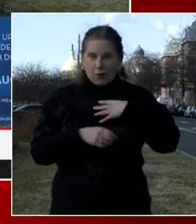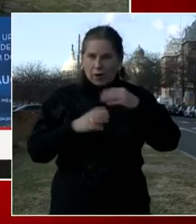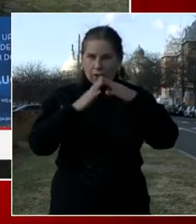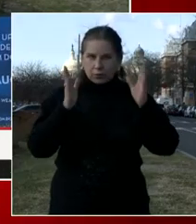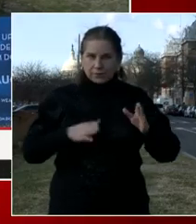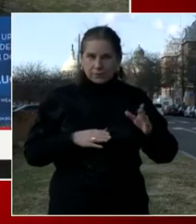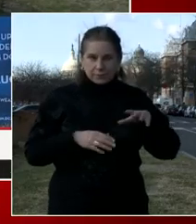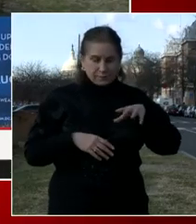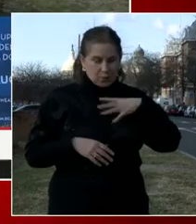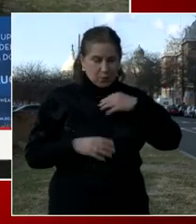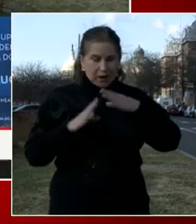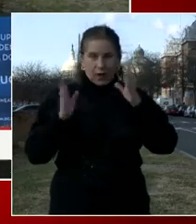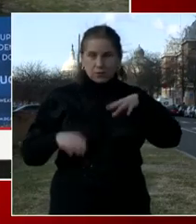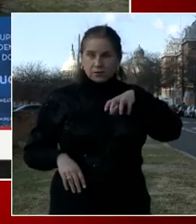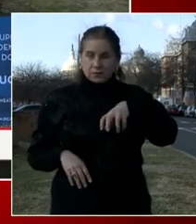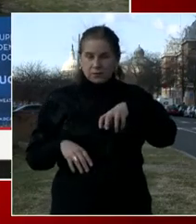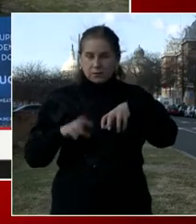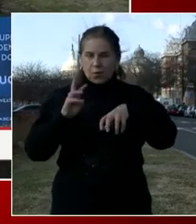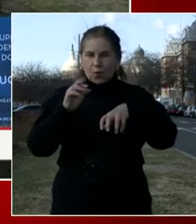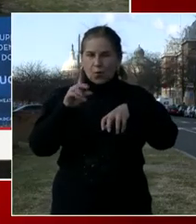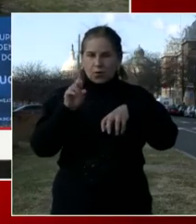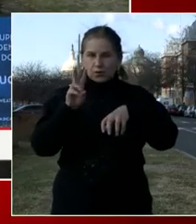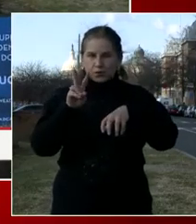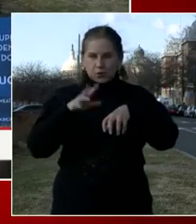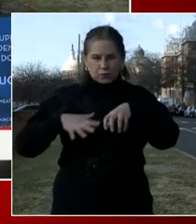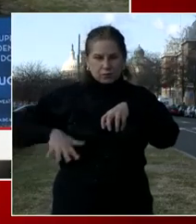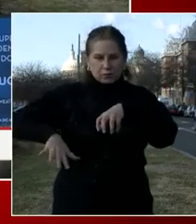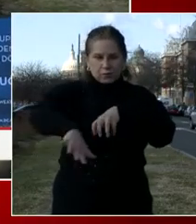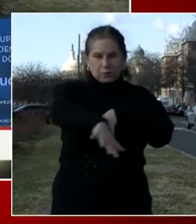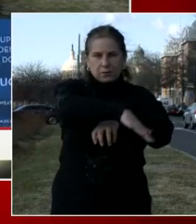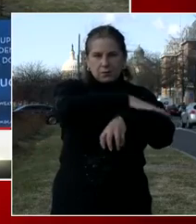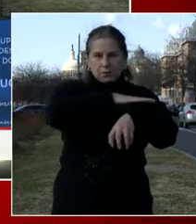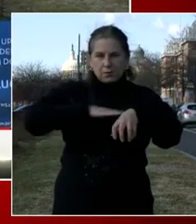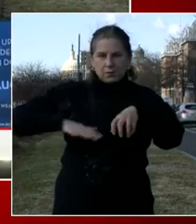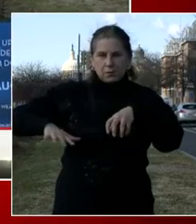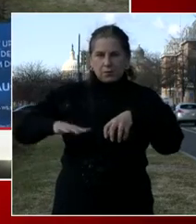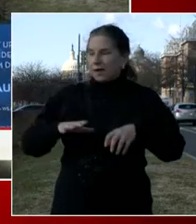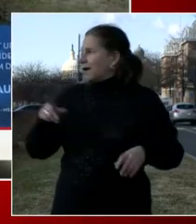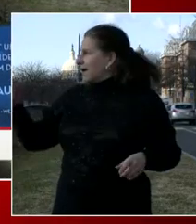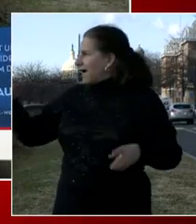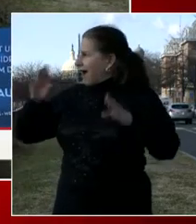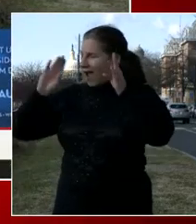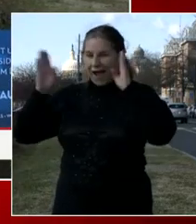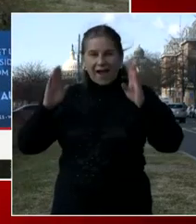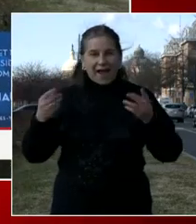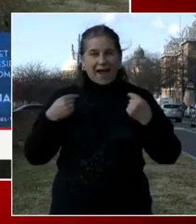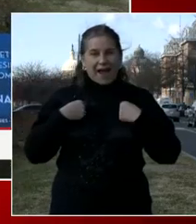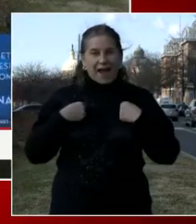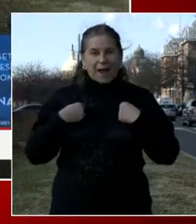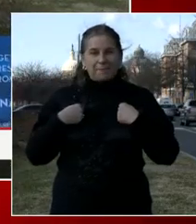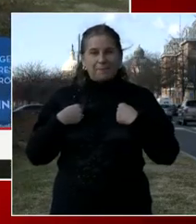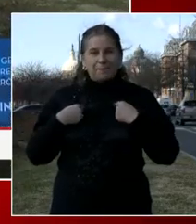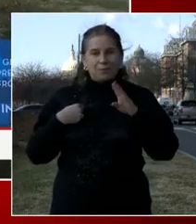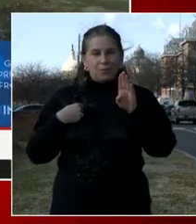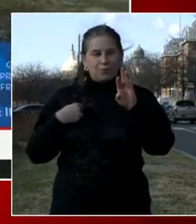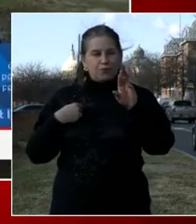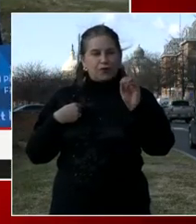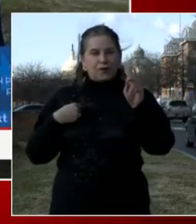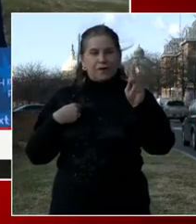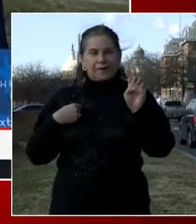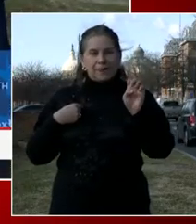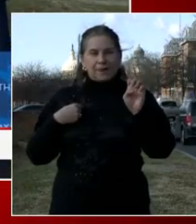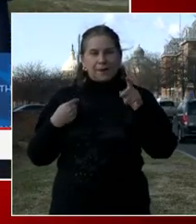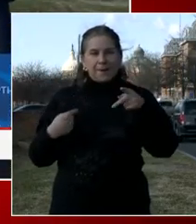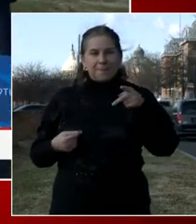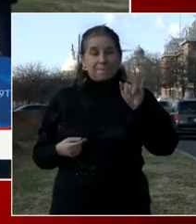Thank you. I'm Brooke Pinto, council member representing ward two on the DC council. I want to thank mayor Bowser